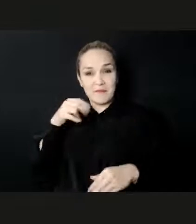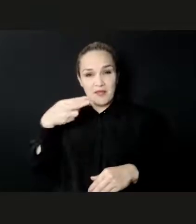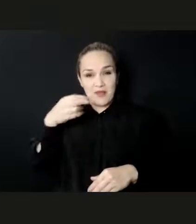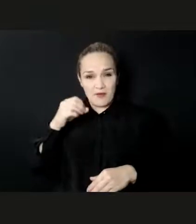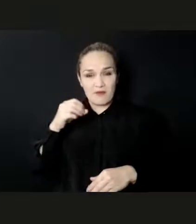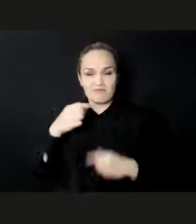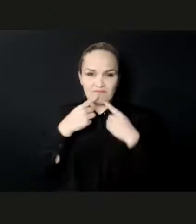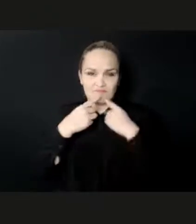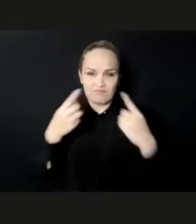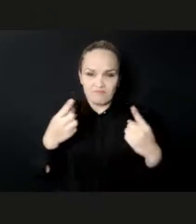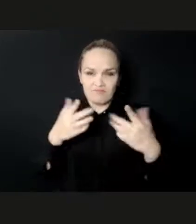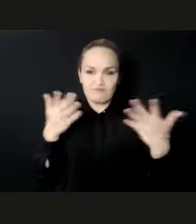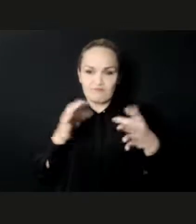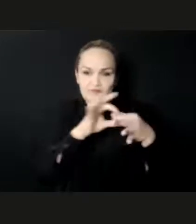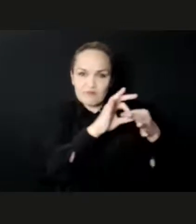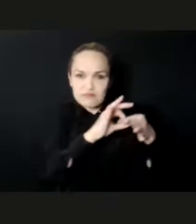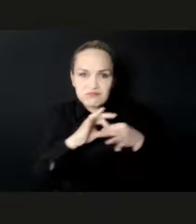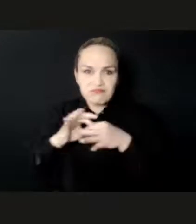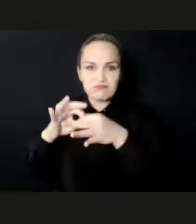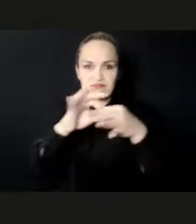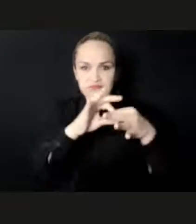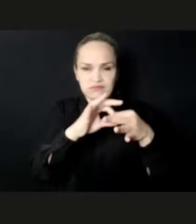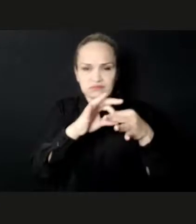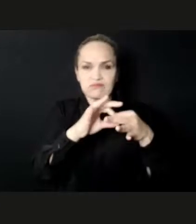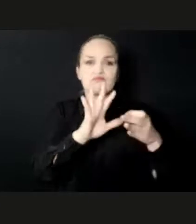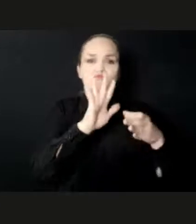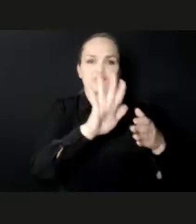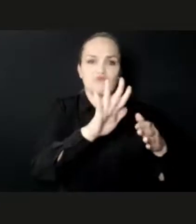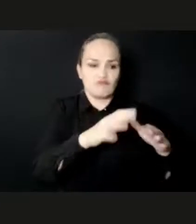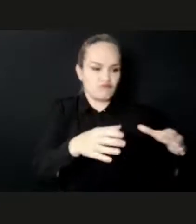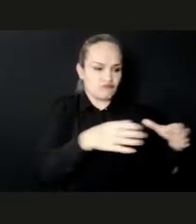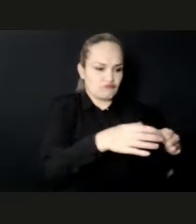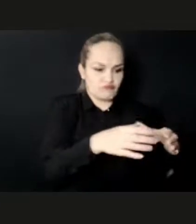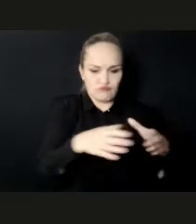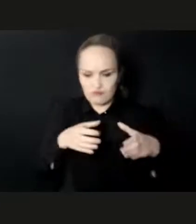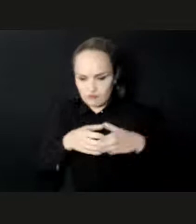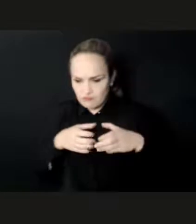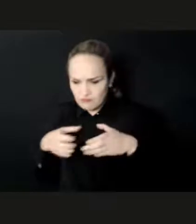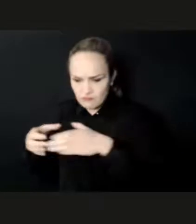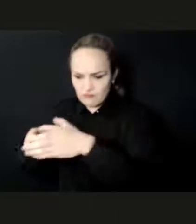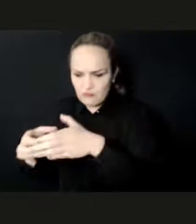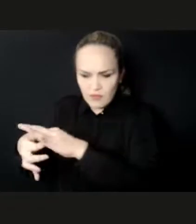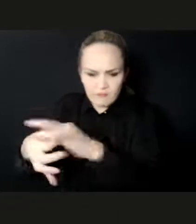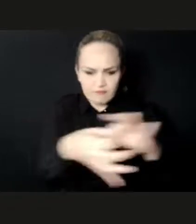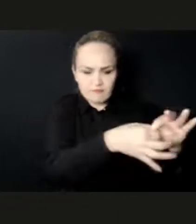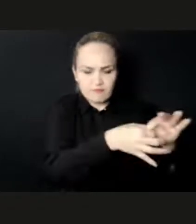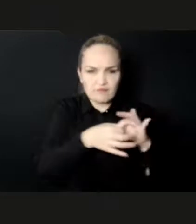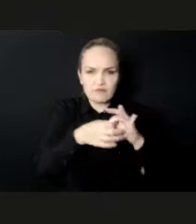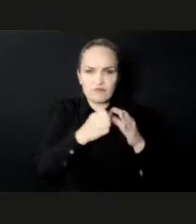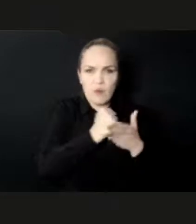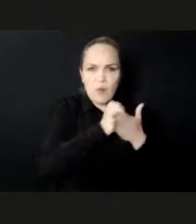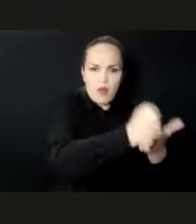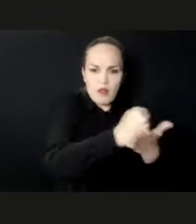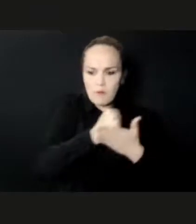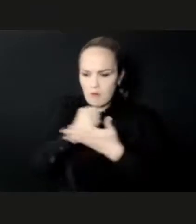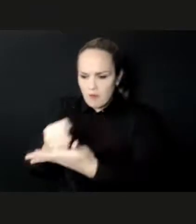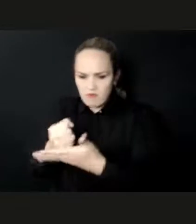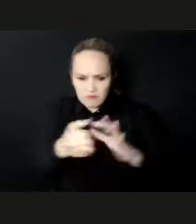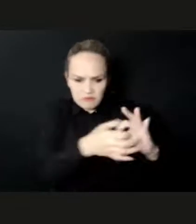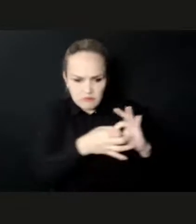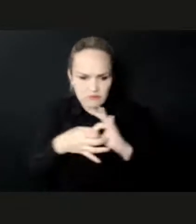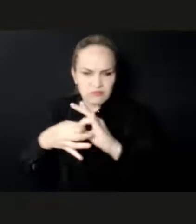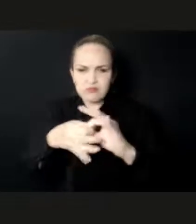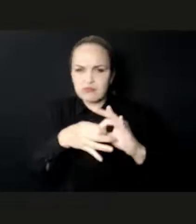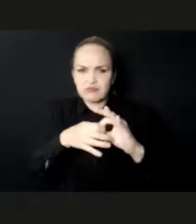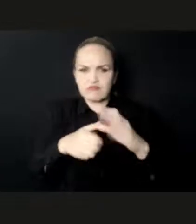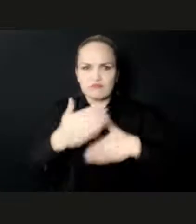with UNCTAD, and it is a natural response to find another area, a thematic area, to